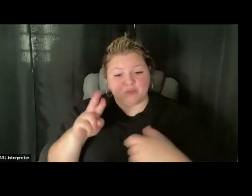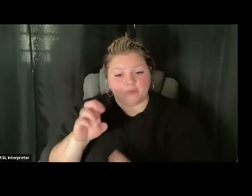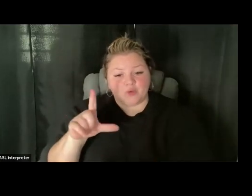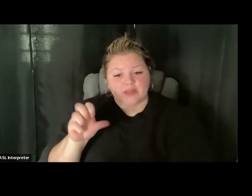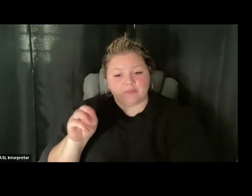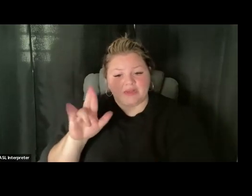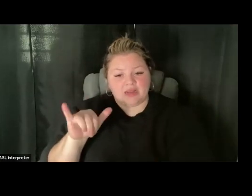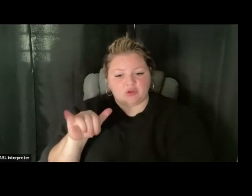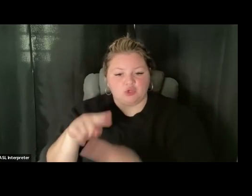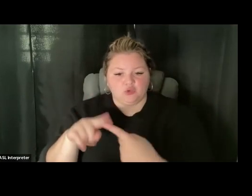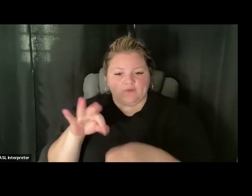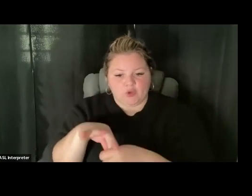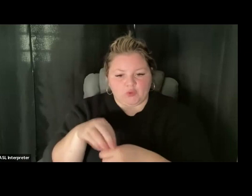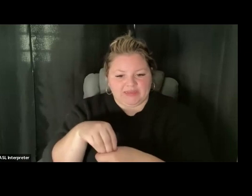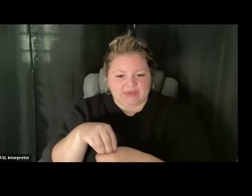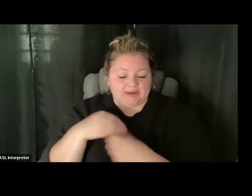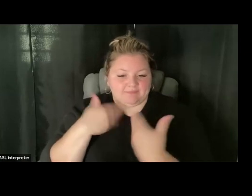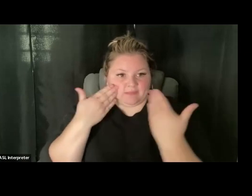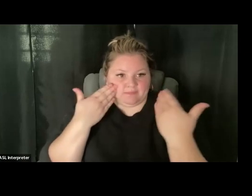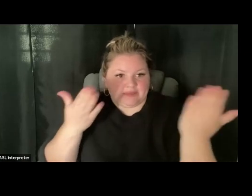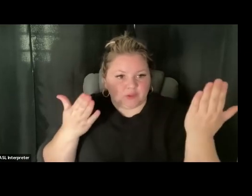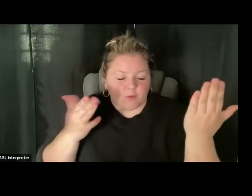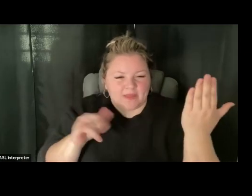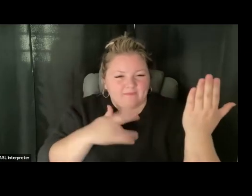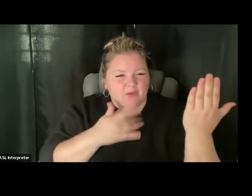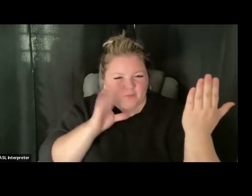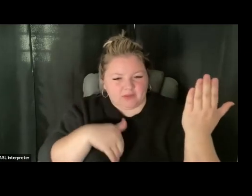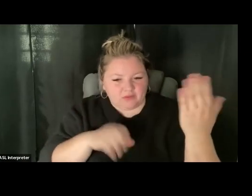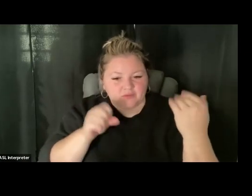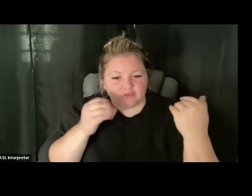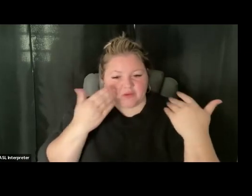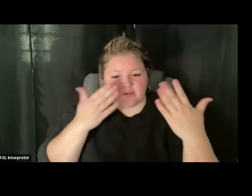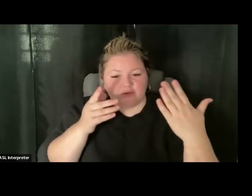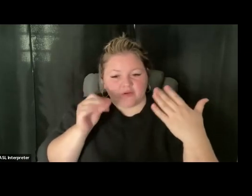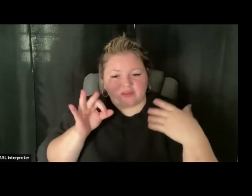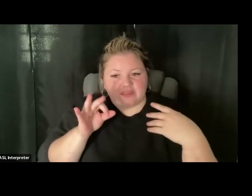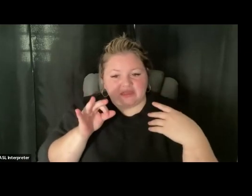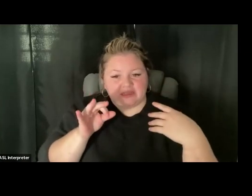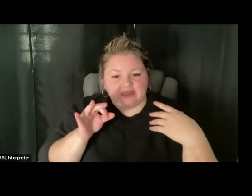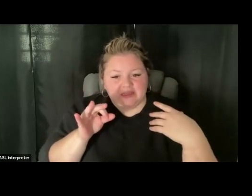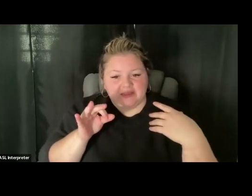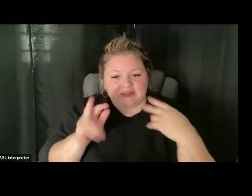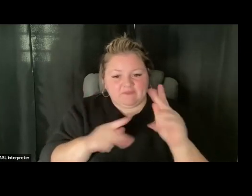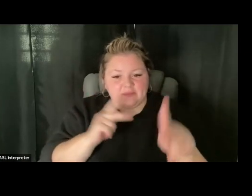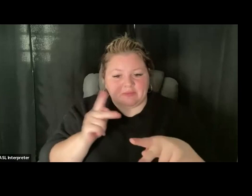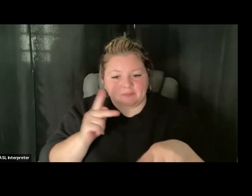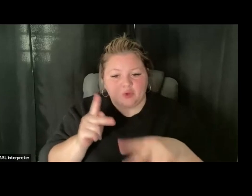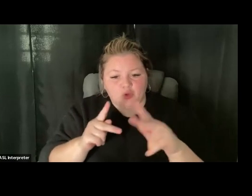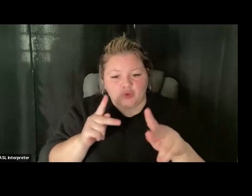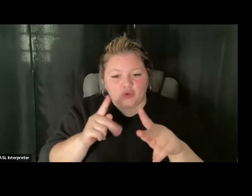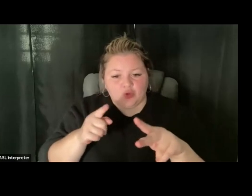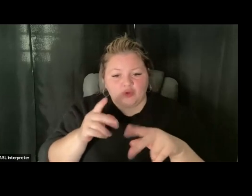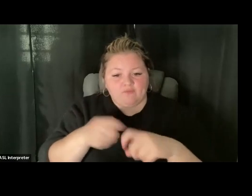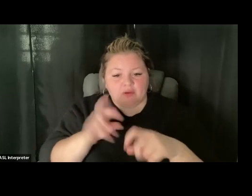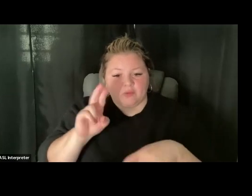weird not knowing. I'm wondering if folks on the RevUp side, the PAVA advocate side, have any tips for